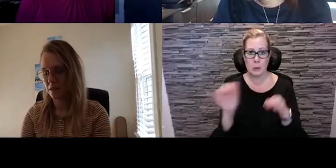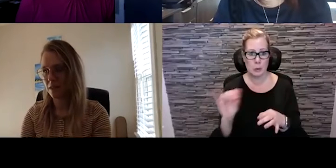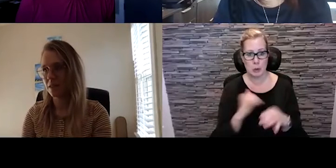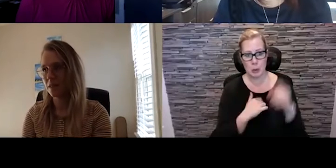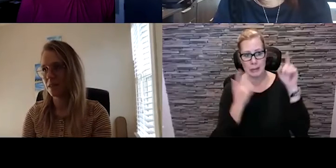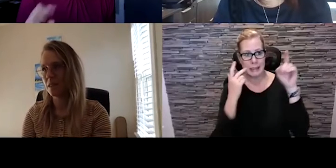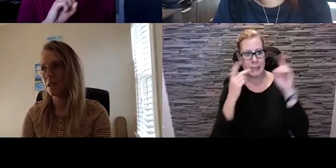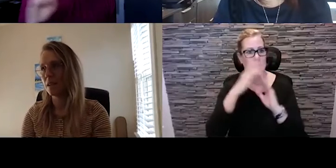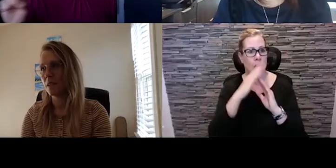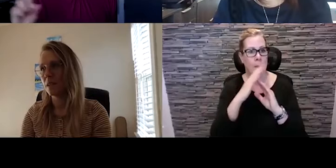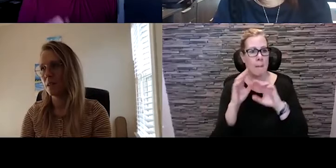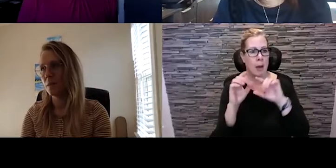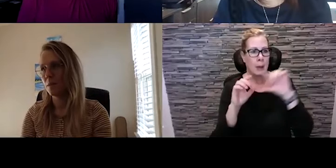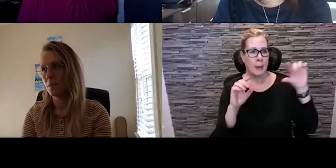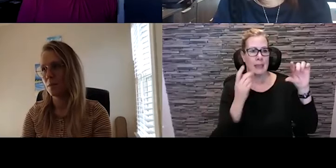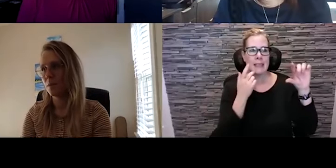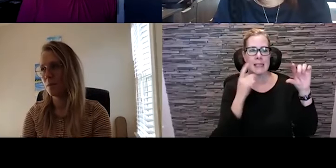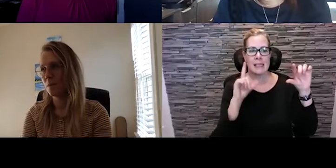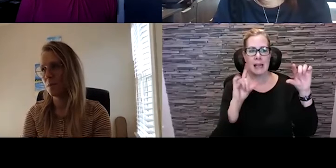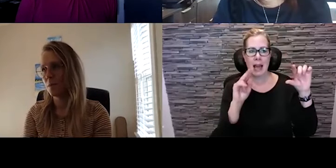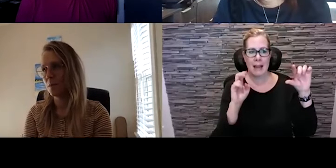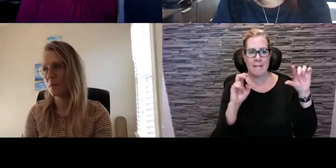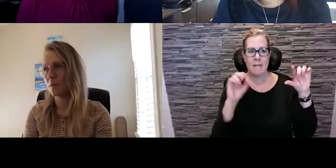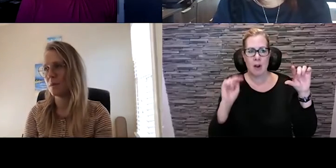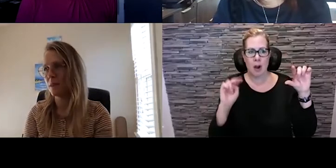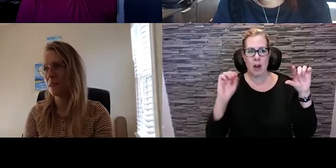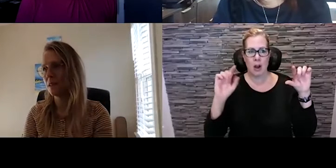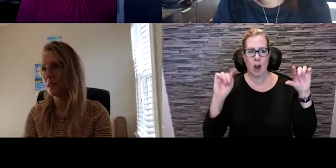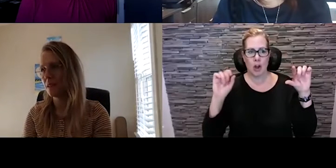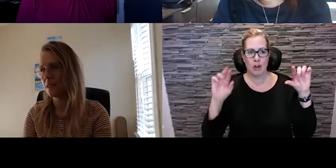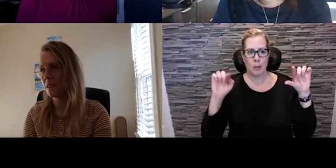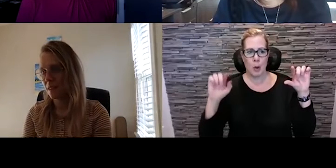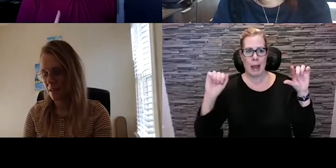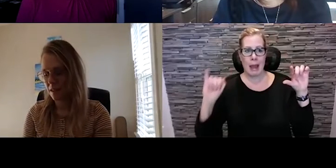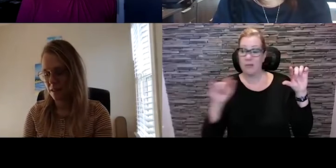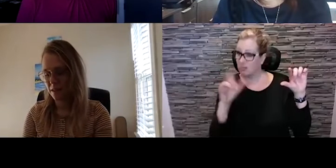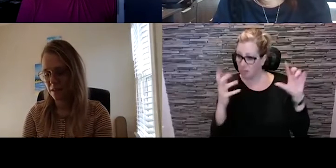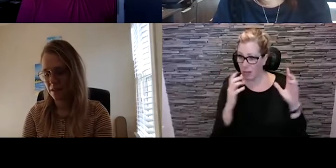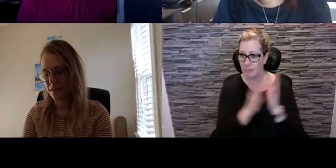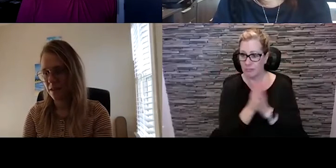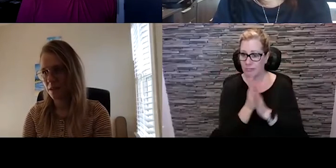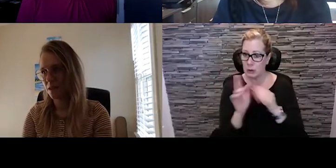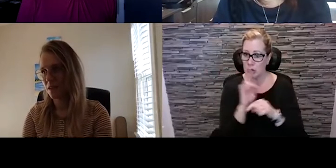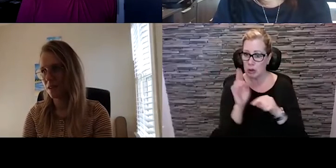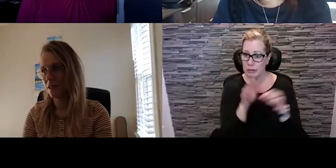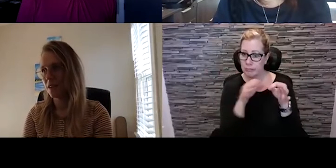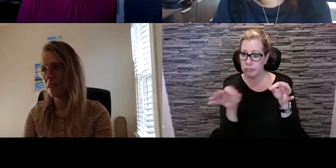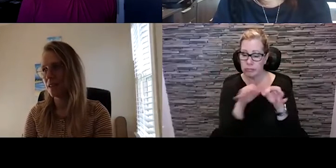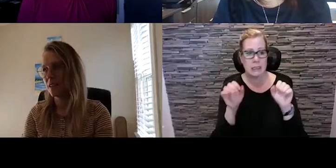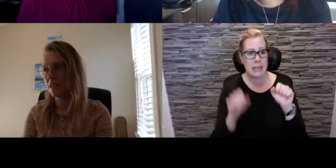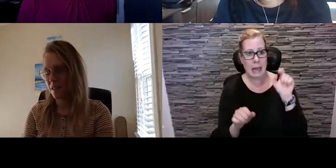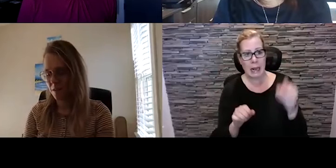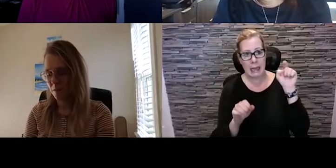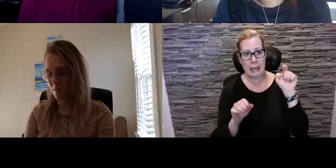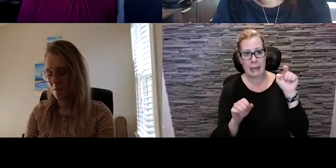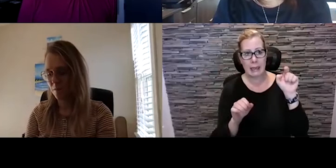Otter AI link across the top. If you'd like to use that, you can click on that button and it